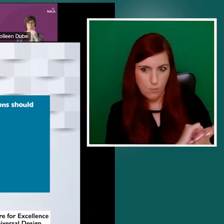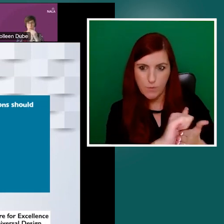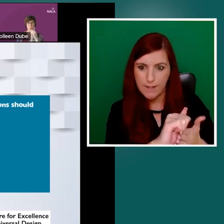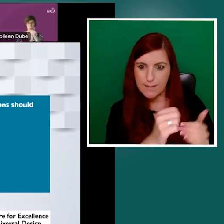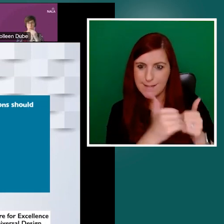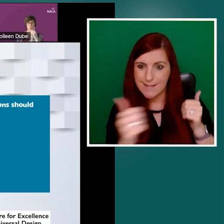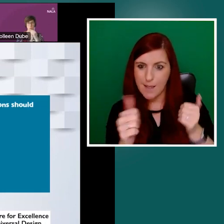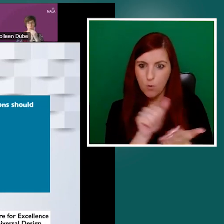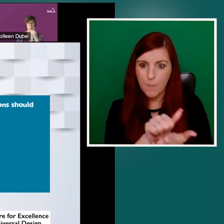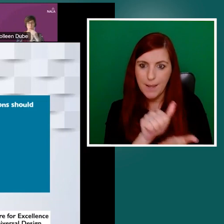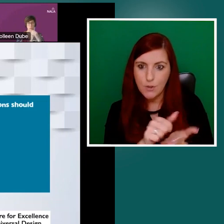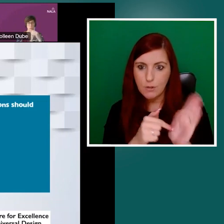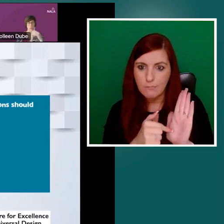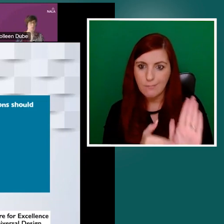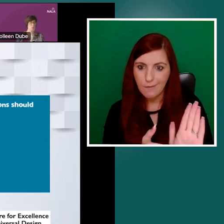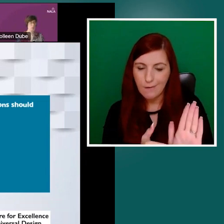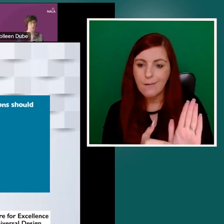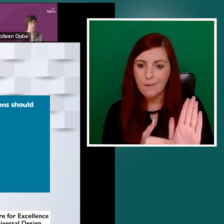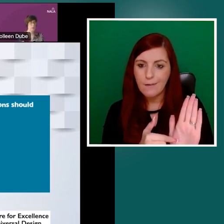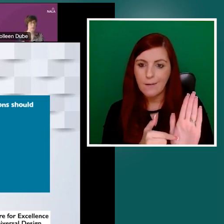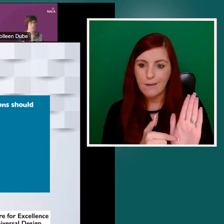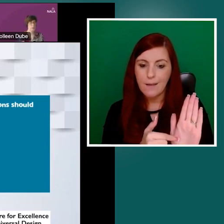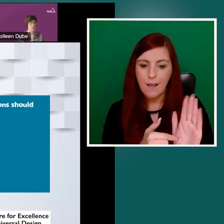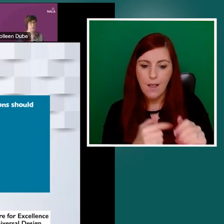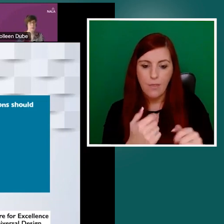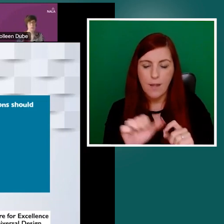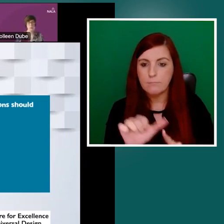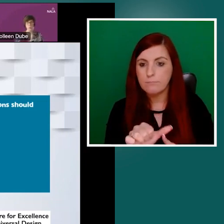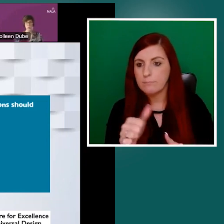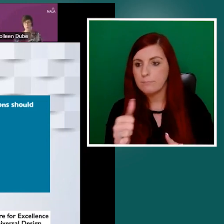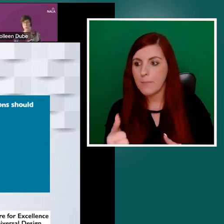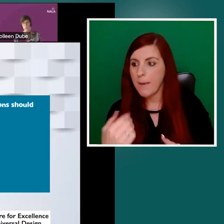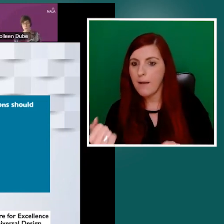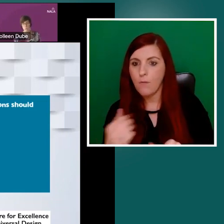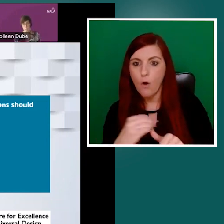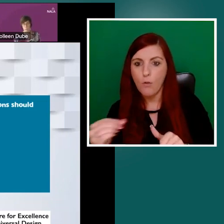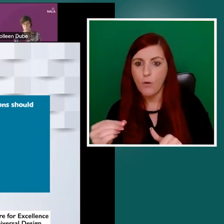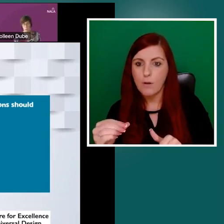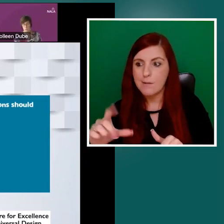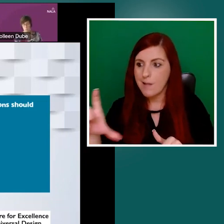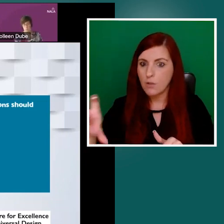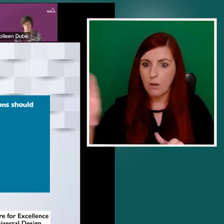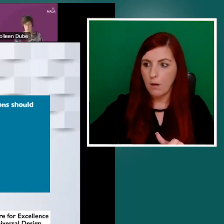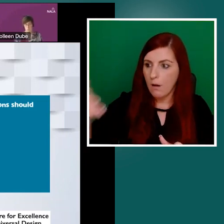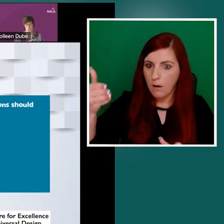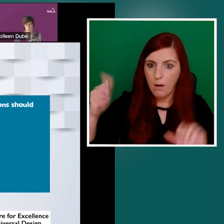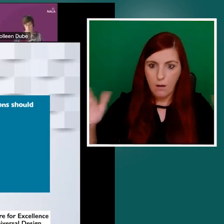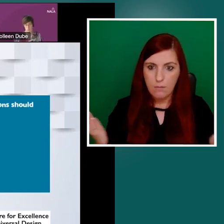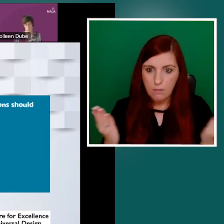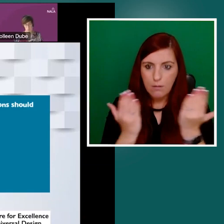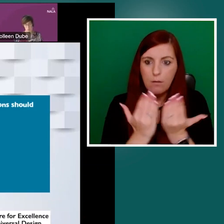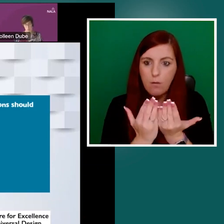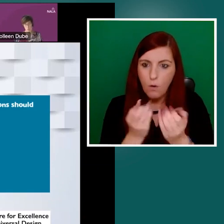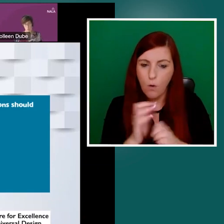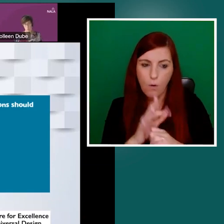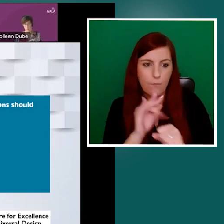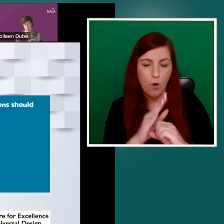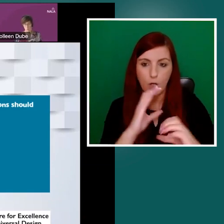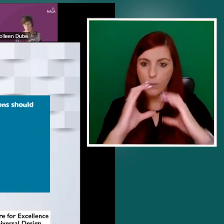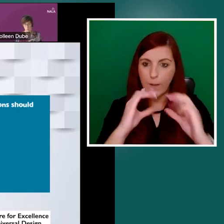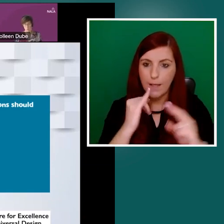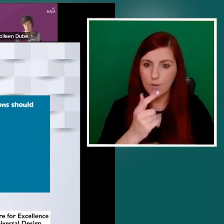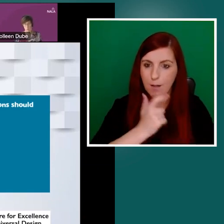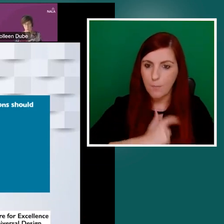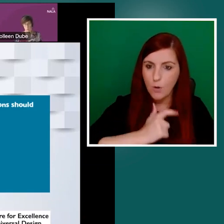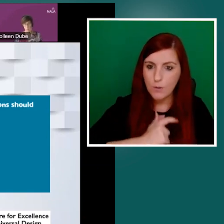desk for communicating face-to-face with the public or your customers. Whereas some of the content in the